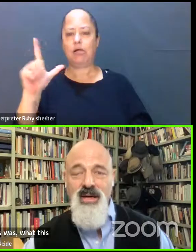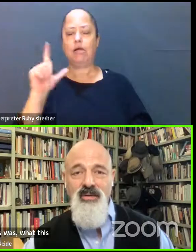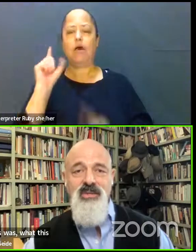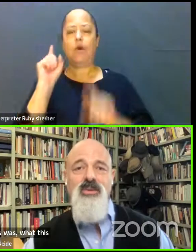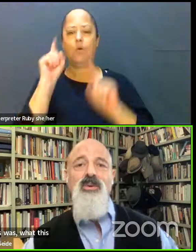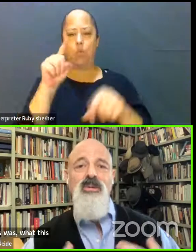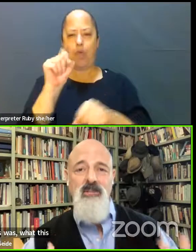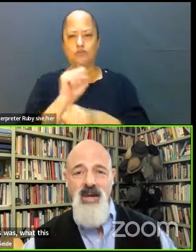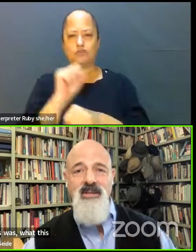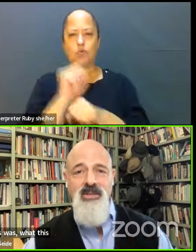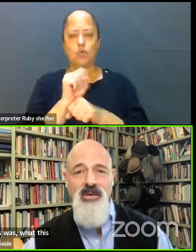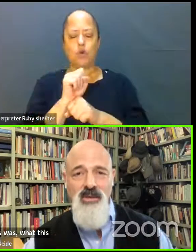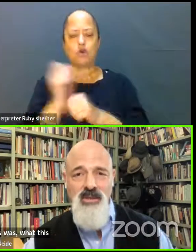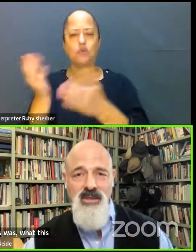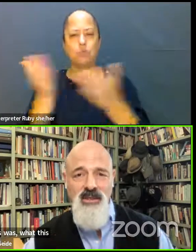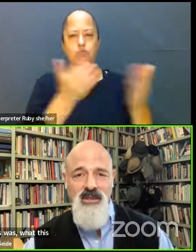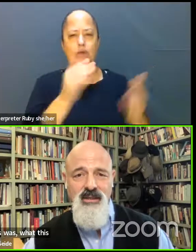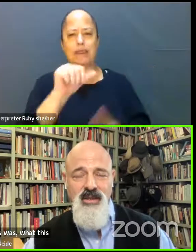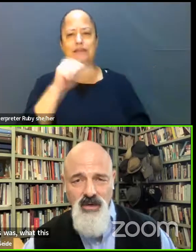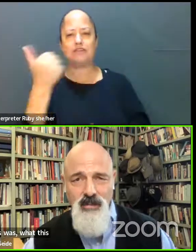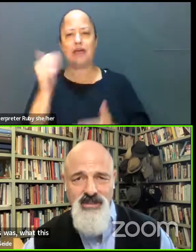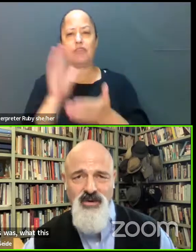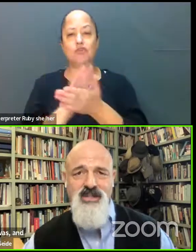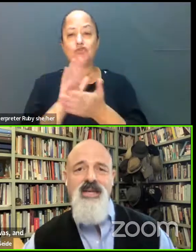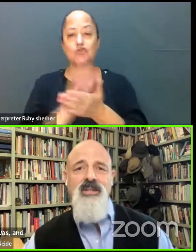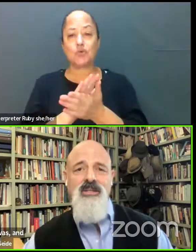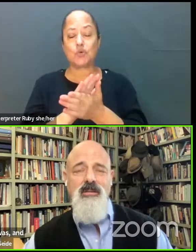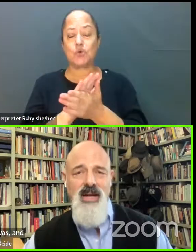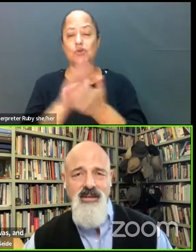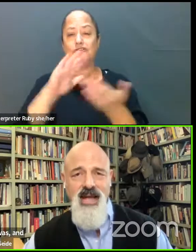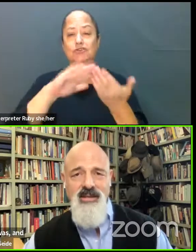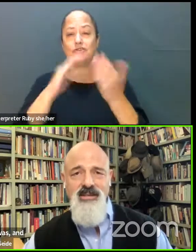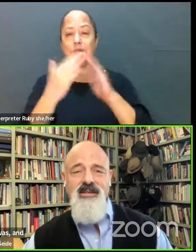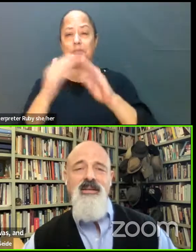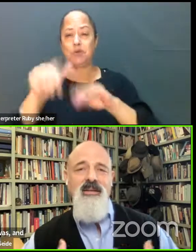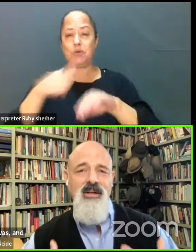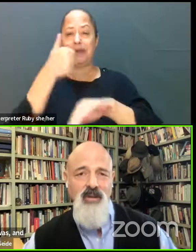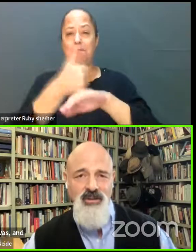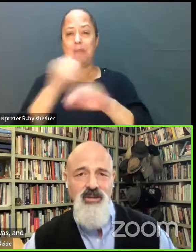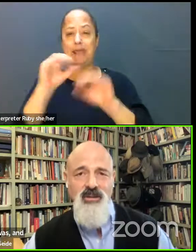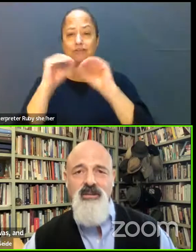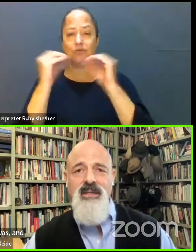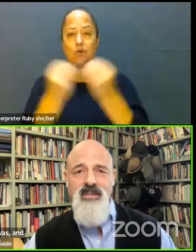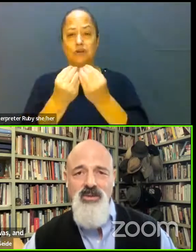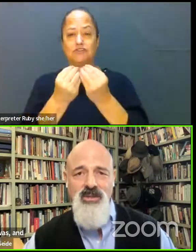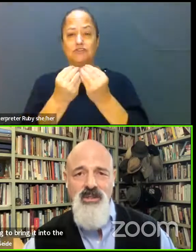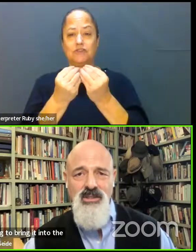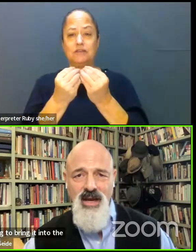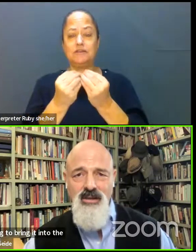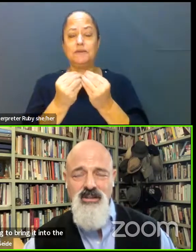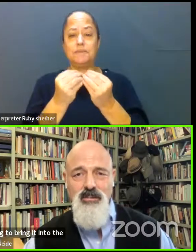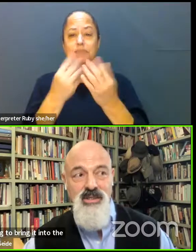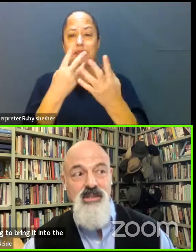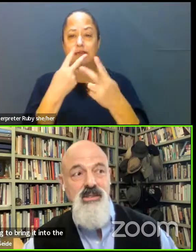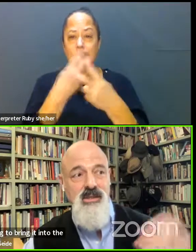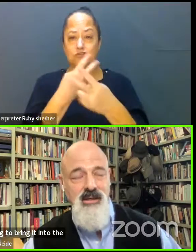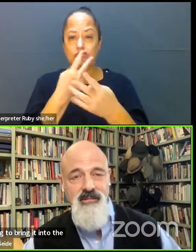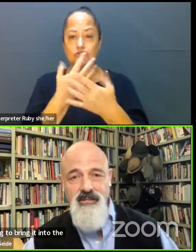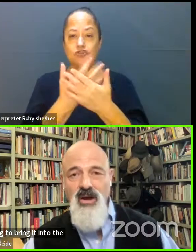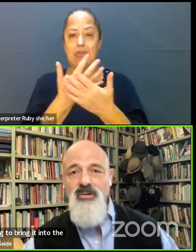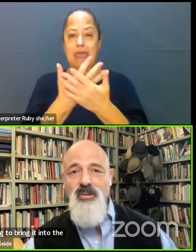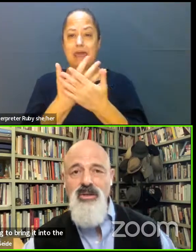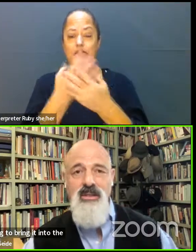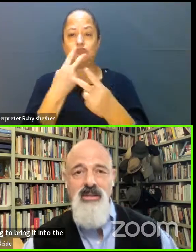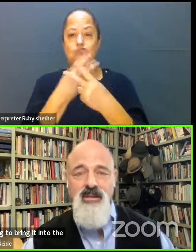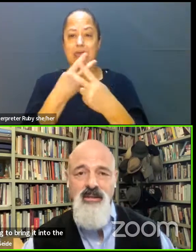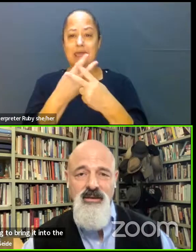trying to bring it into other schools and beyond schools, community-based organizations and beyond that, correctional institutions, jails and prisons, and